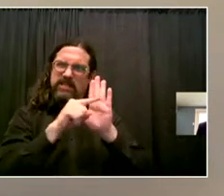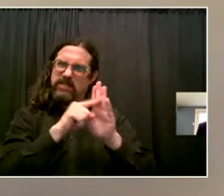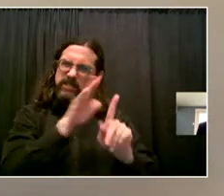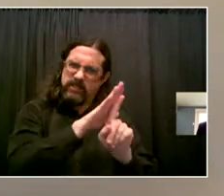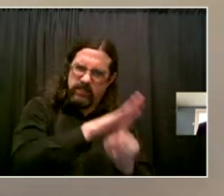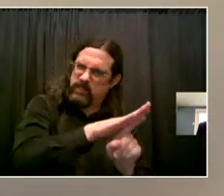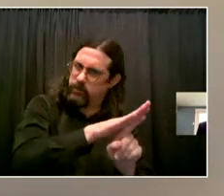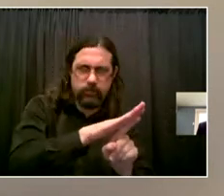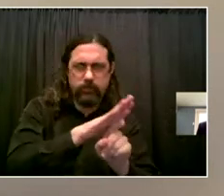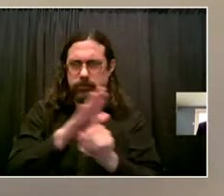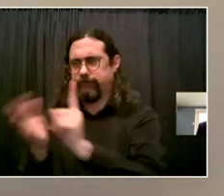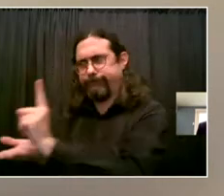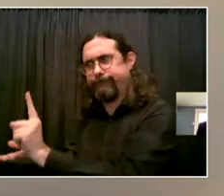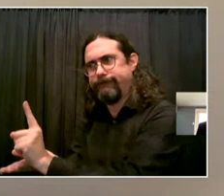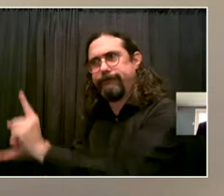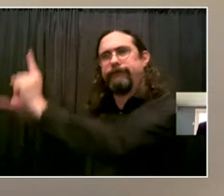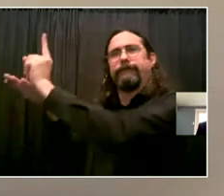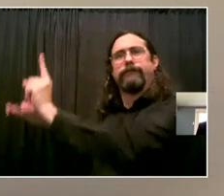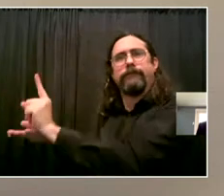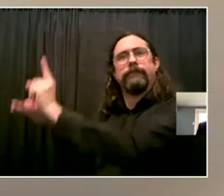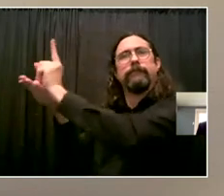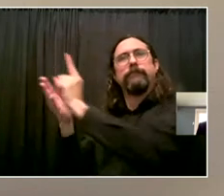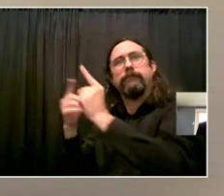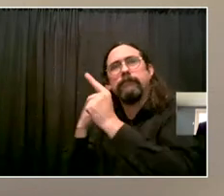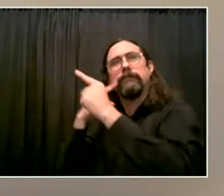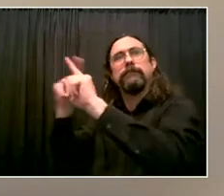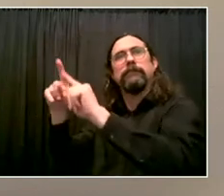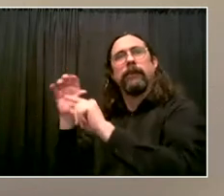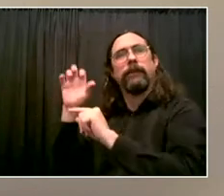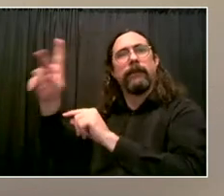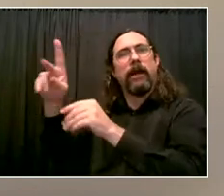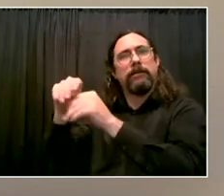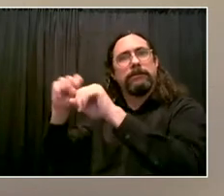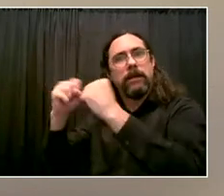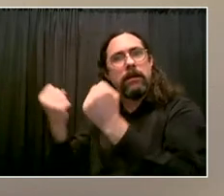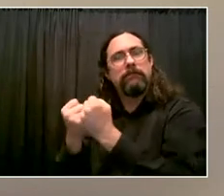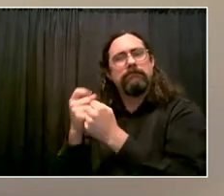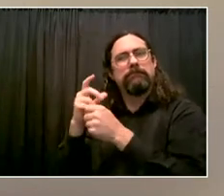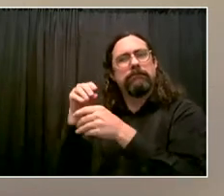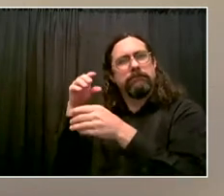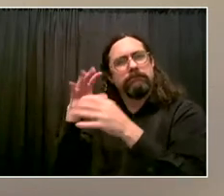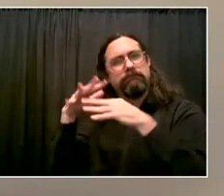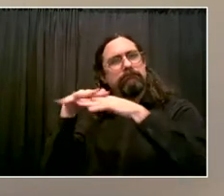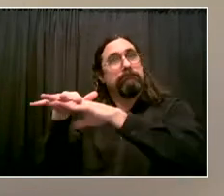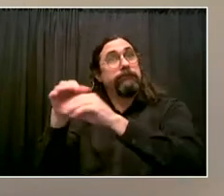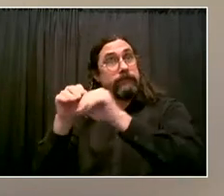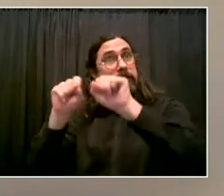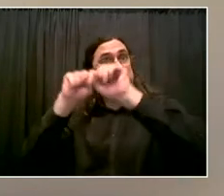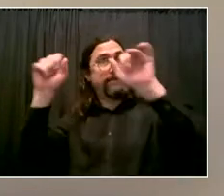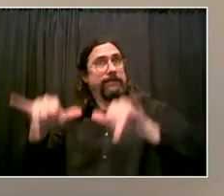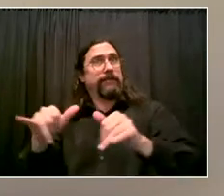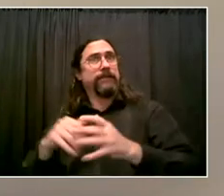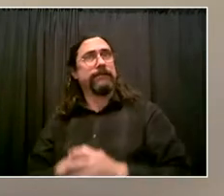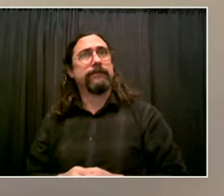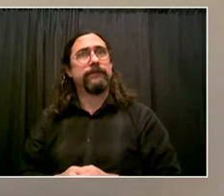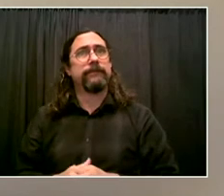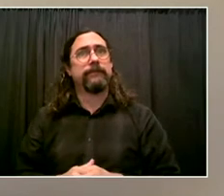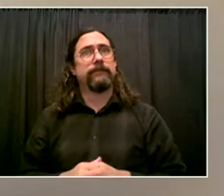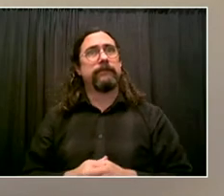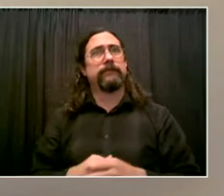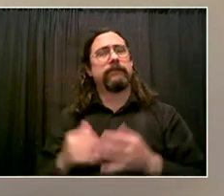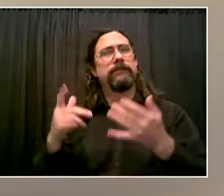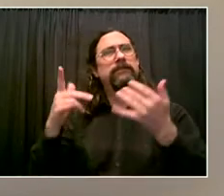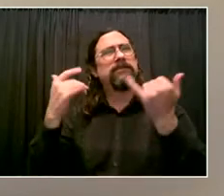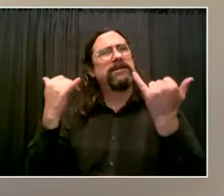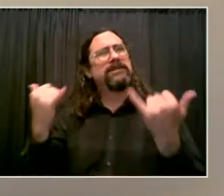our system to not put a scarlet letter on individuals being released back into our society, we can help them on a